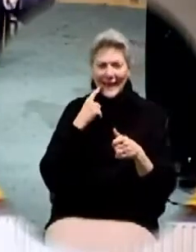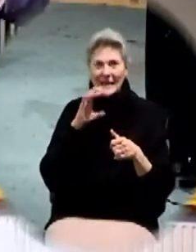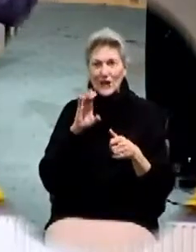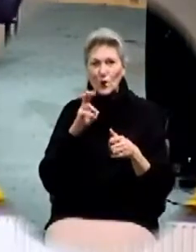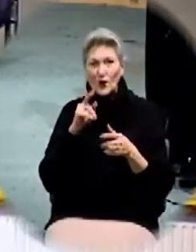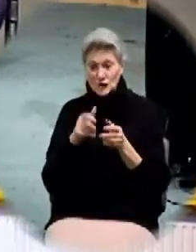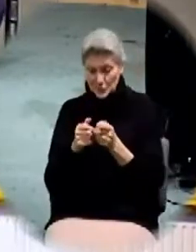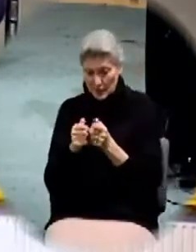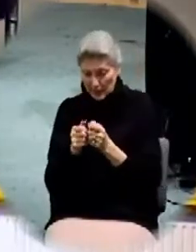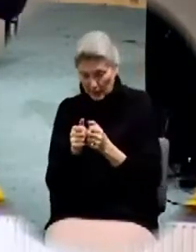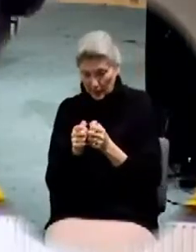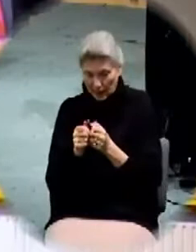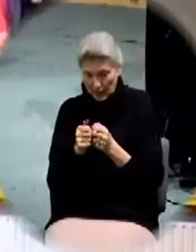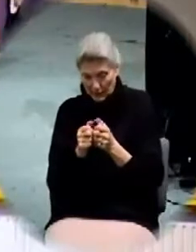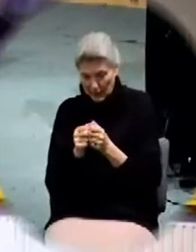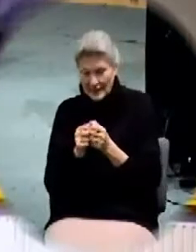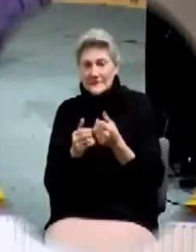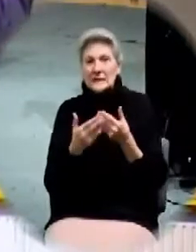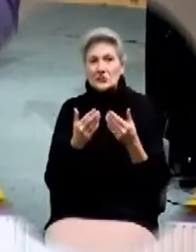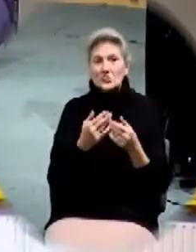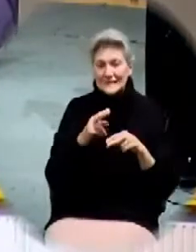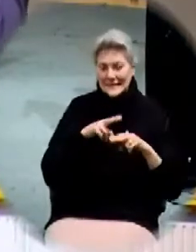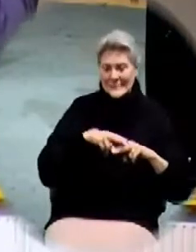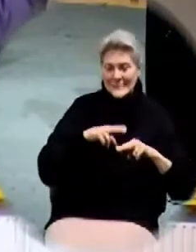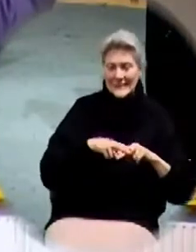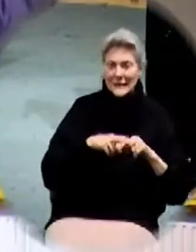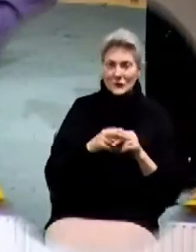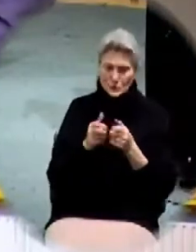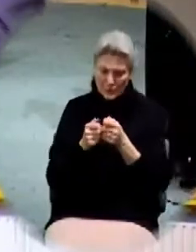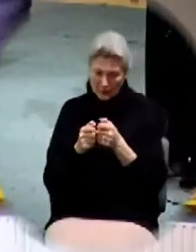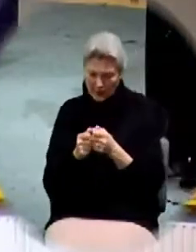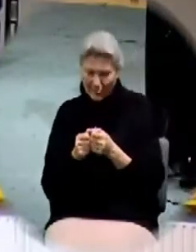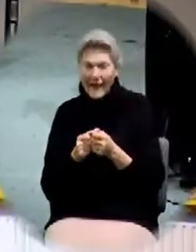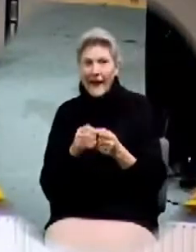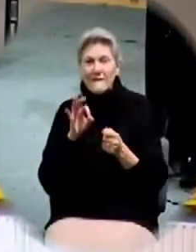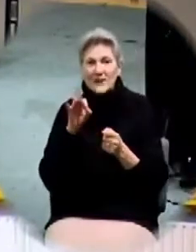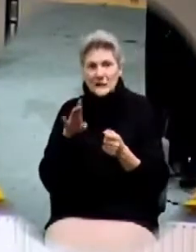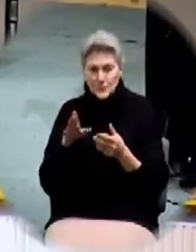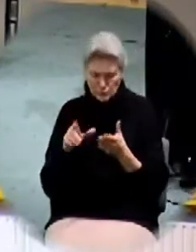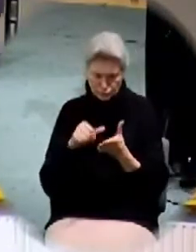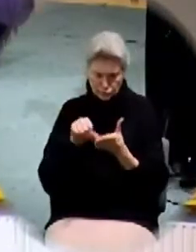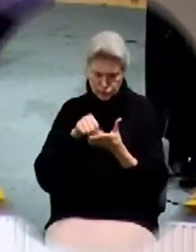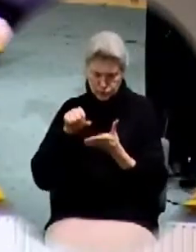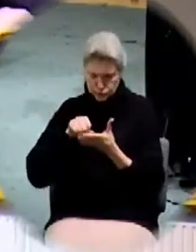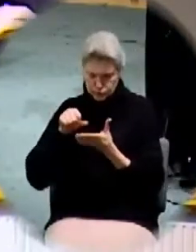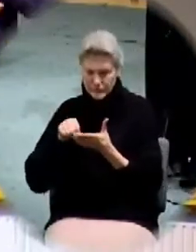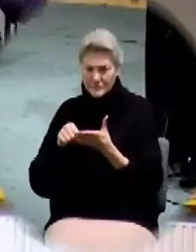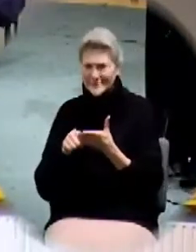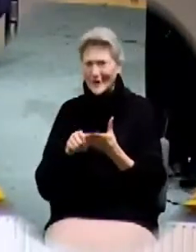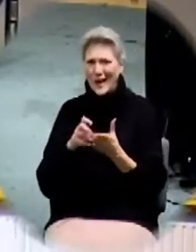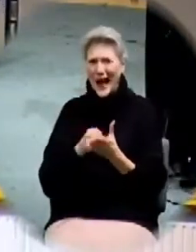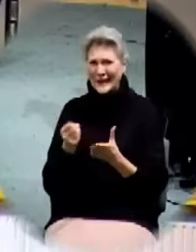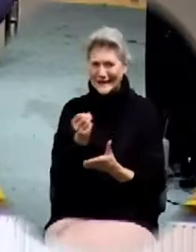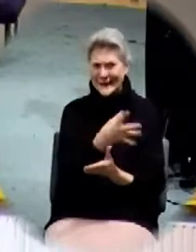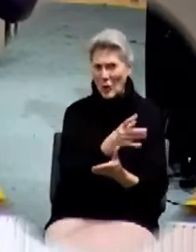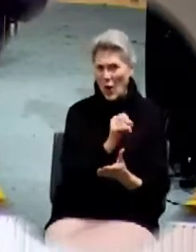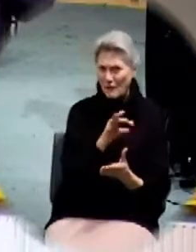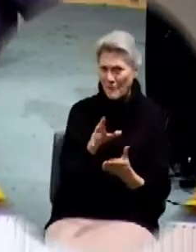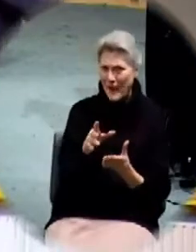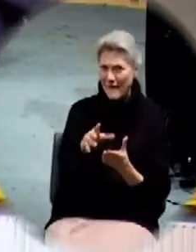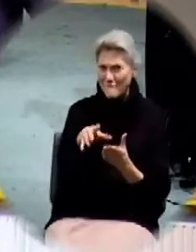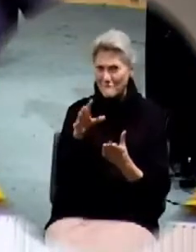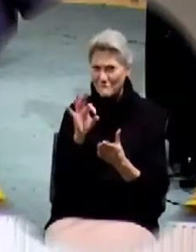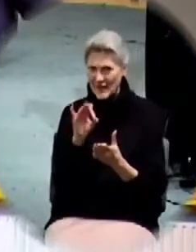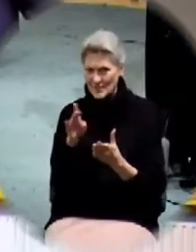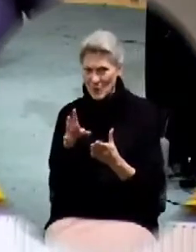a lot of people do. It's a lot easier sitting on my couch just thumbing through Facebook, which I got rid of off my phone because I was spending too much time